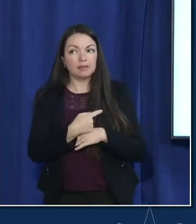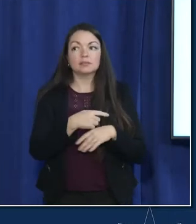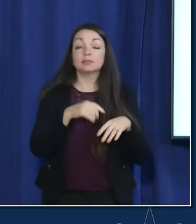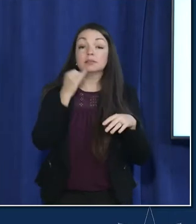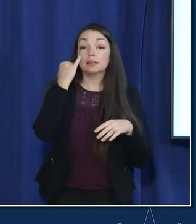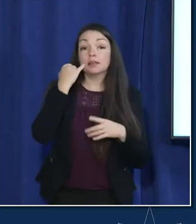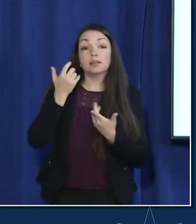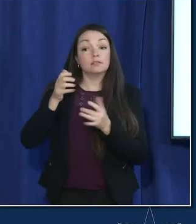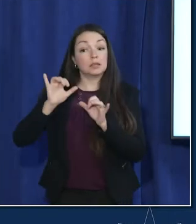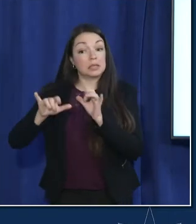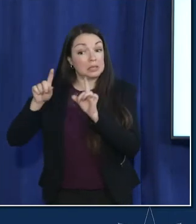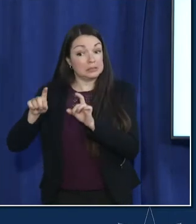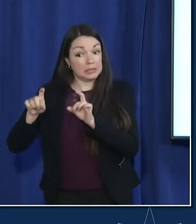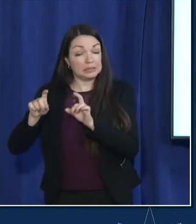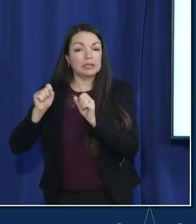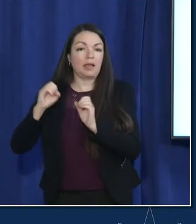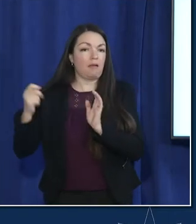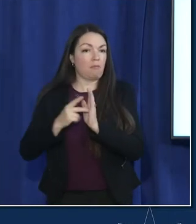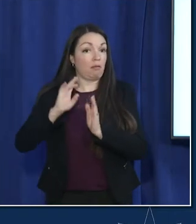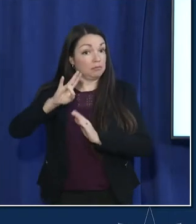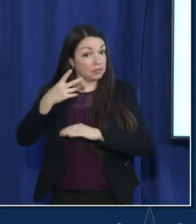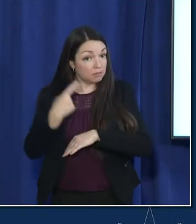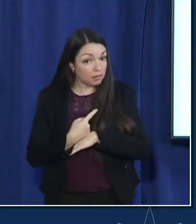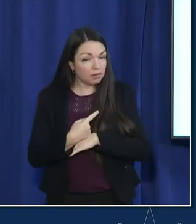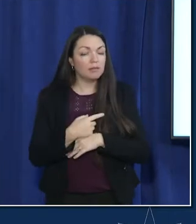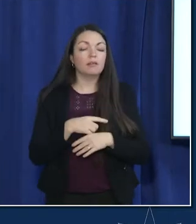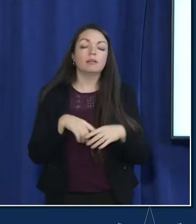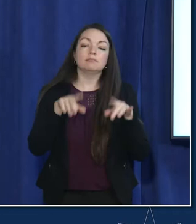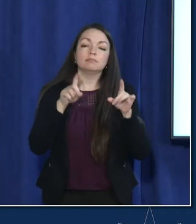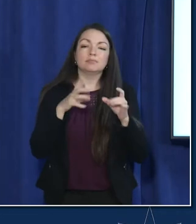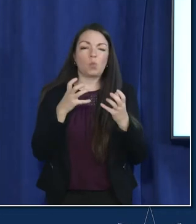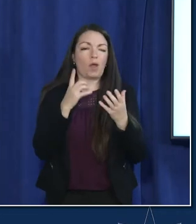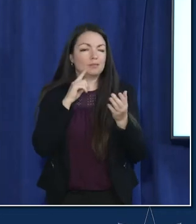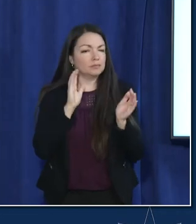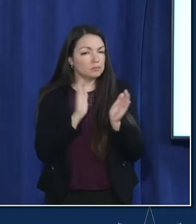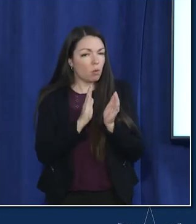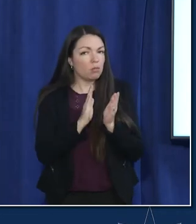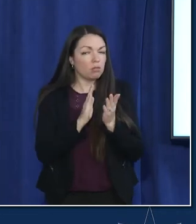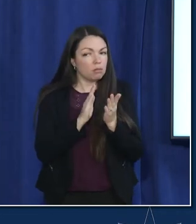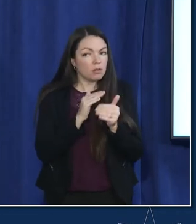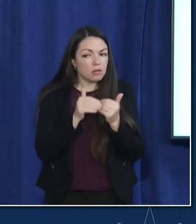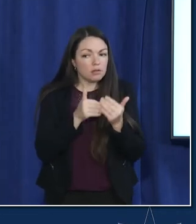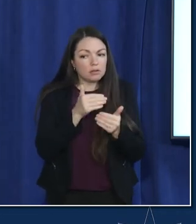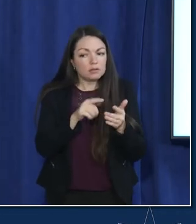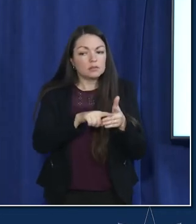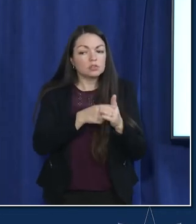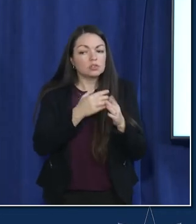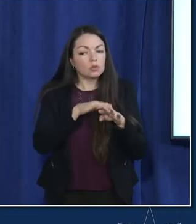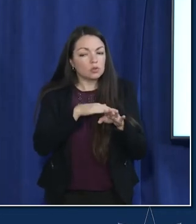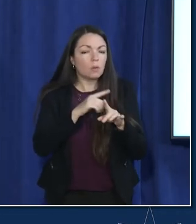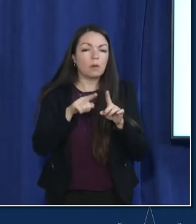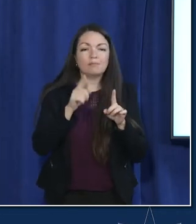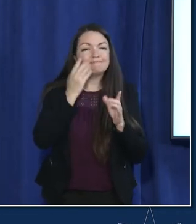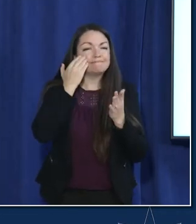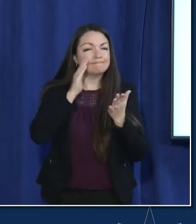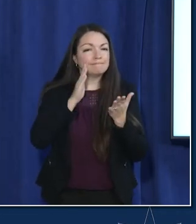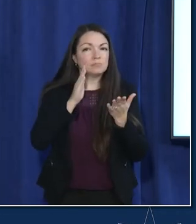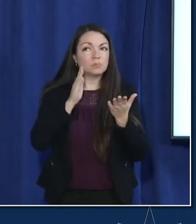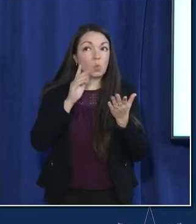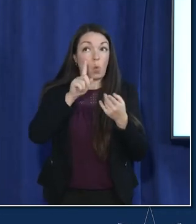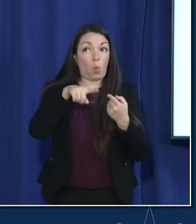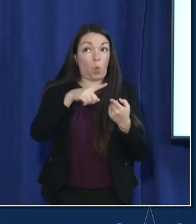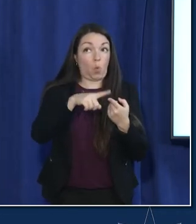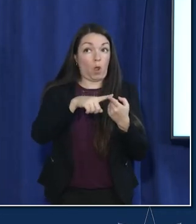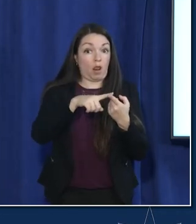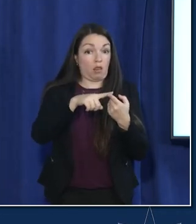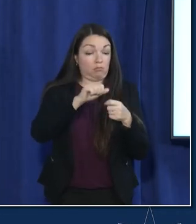uh the goal for our test to stay is just to start small but expand it throughout the school year because we don't know i can't predict for you when covet